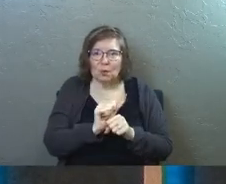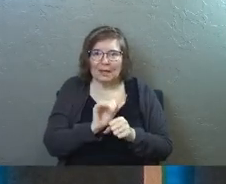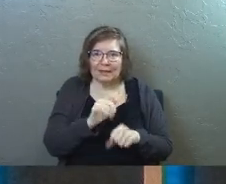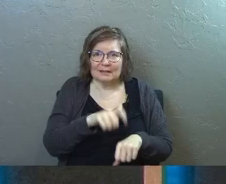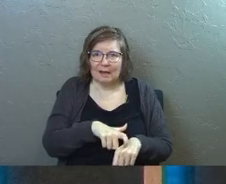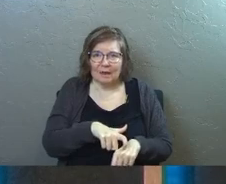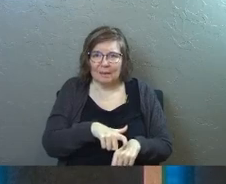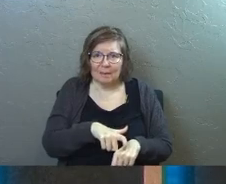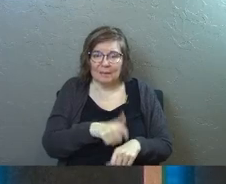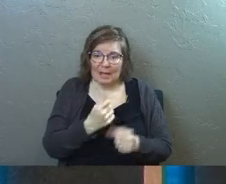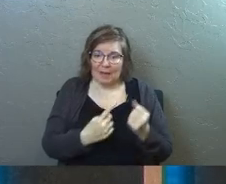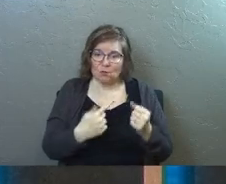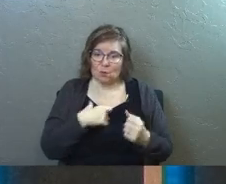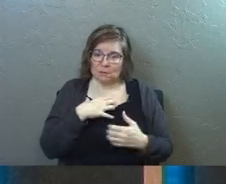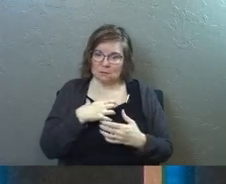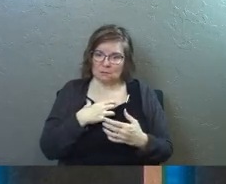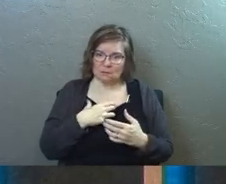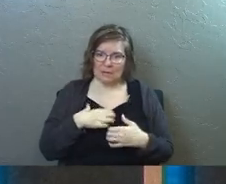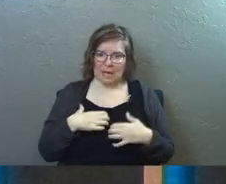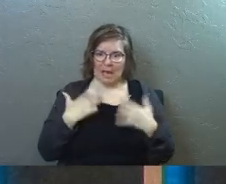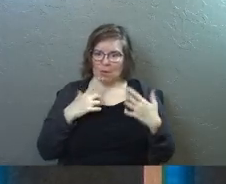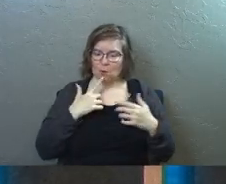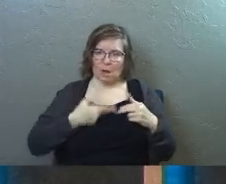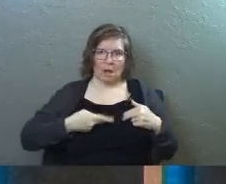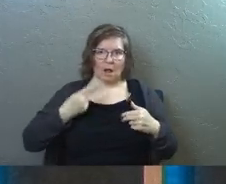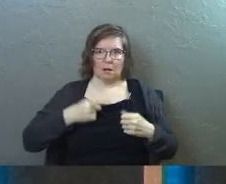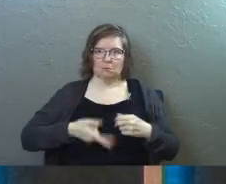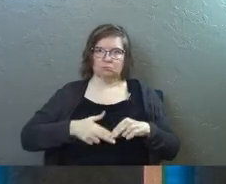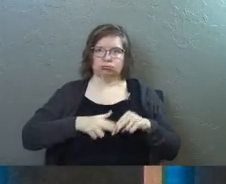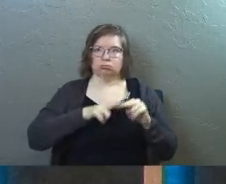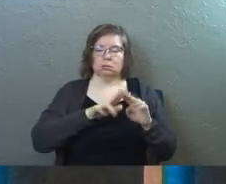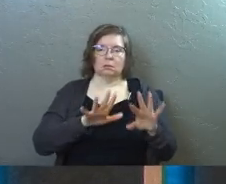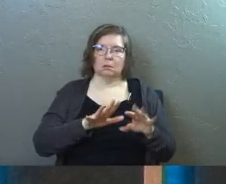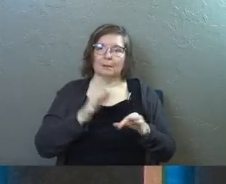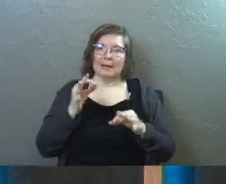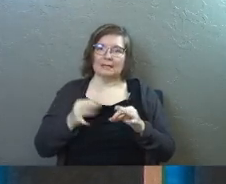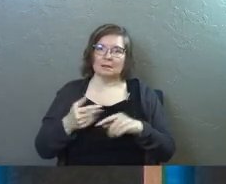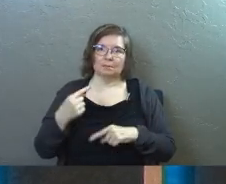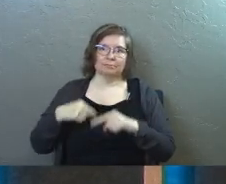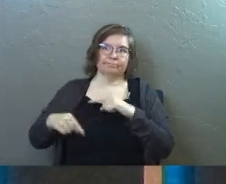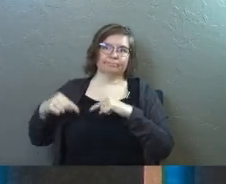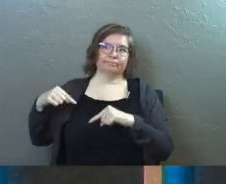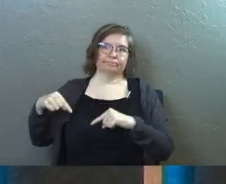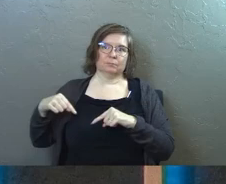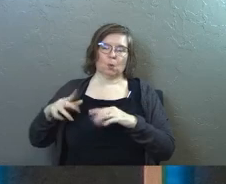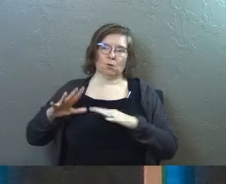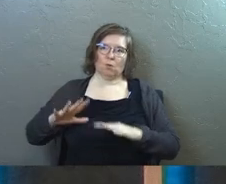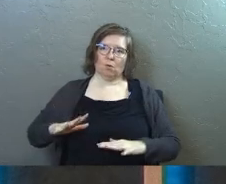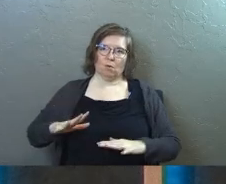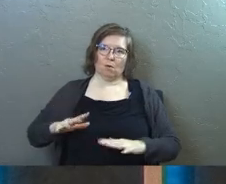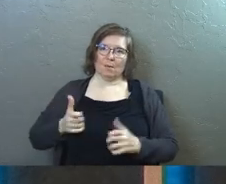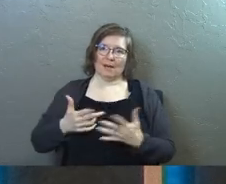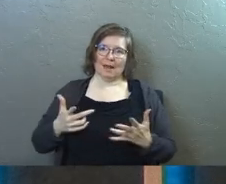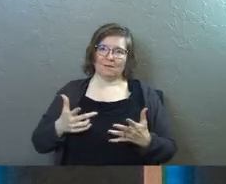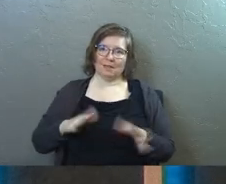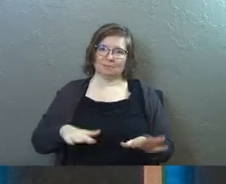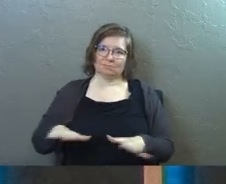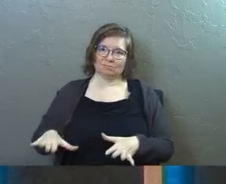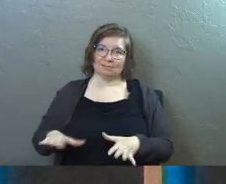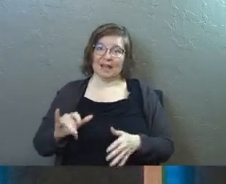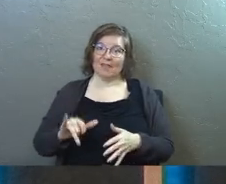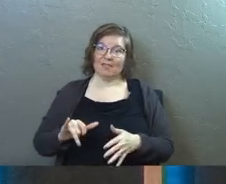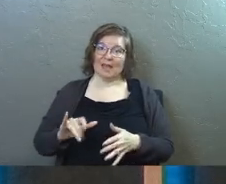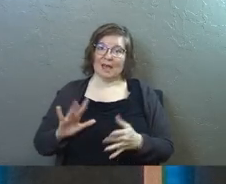then everybody's passions and anger is way too high make the decision way back here when everything's chill